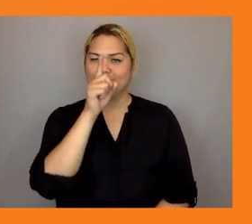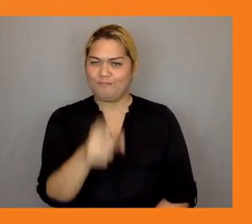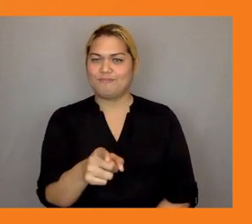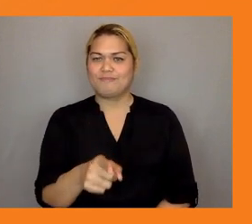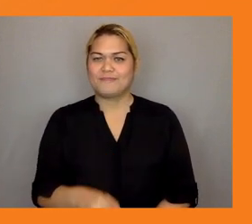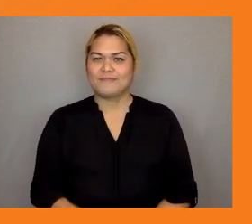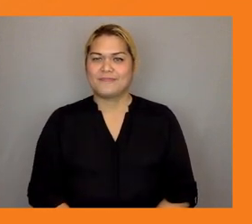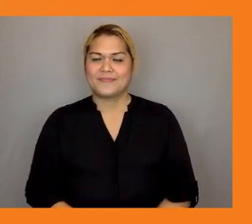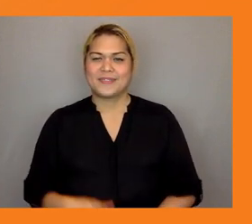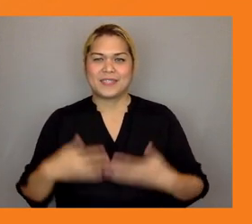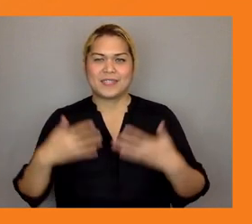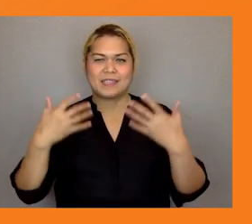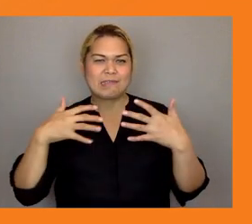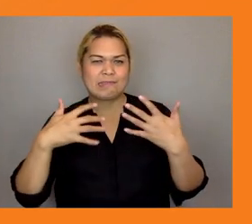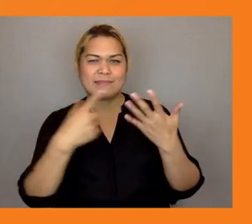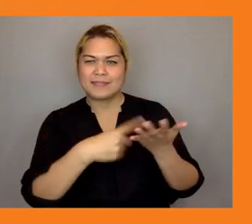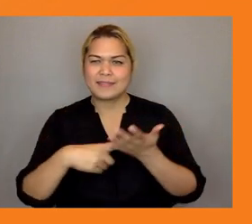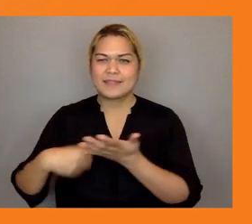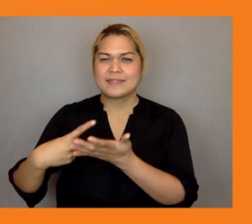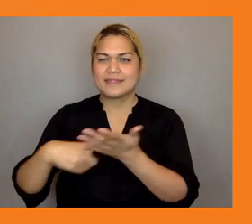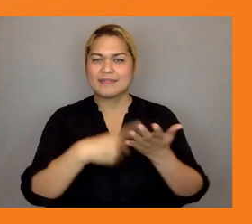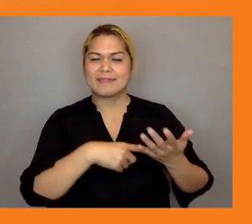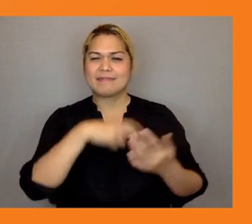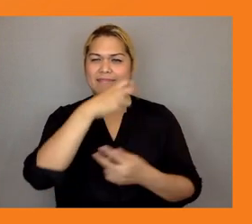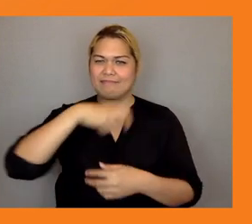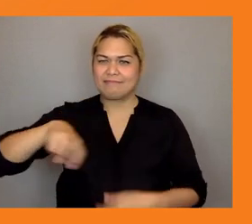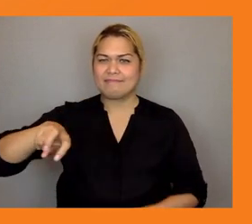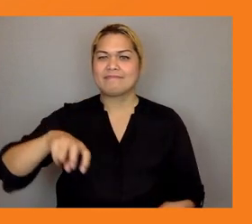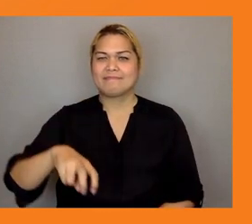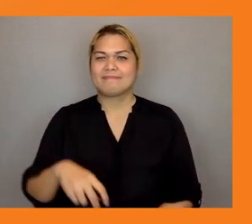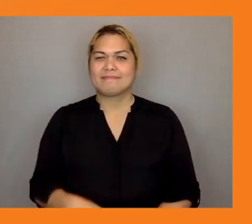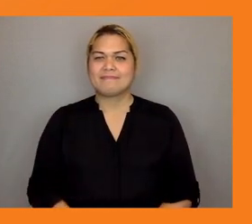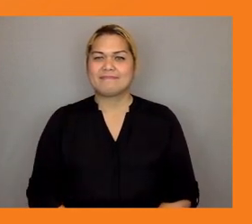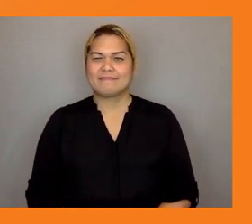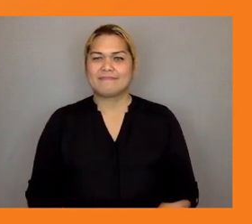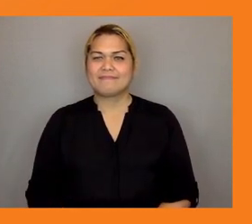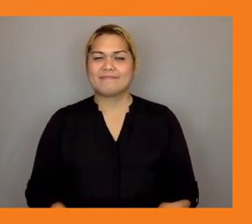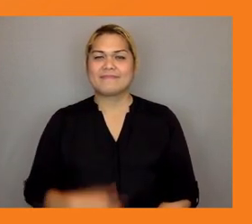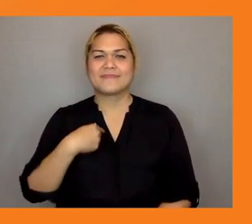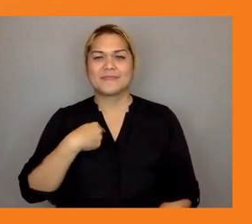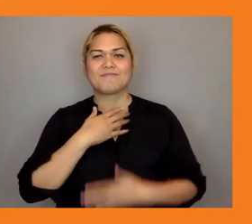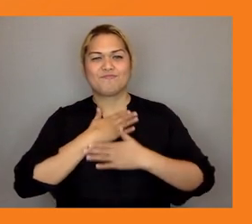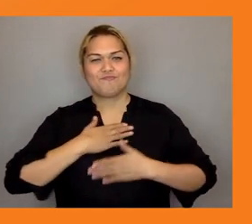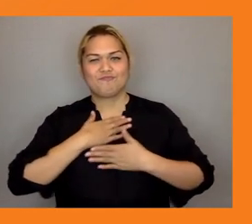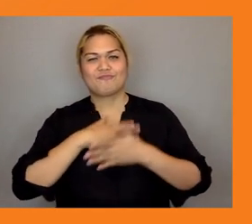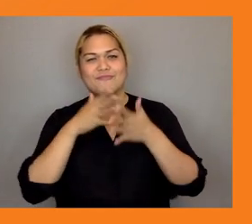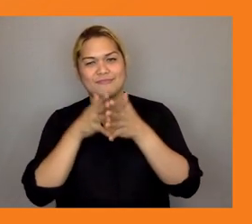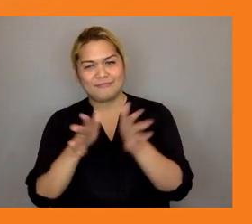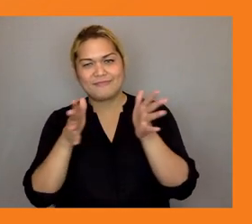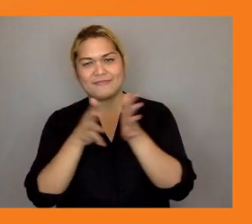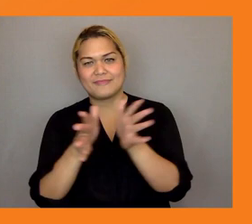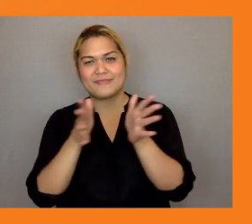happy to to go back to basics and explain what it means so fundamentally just transition is about people